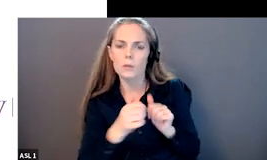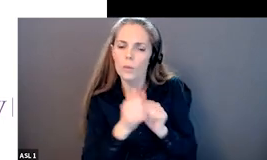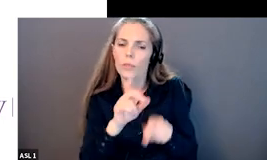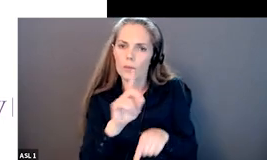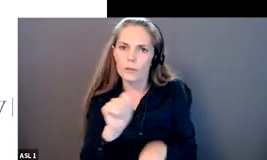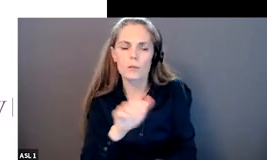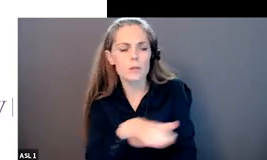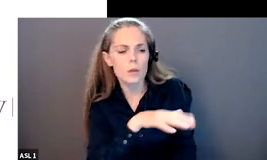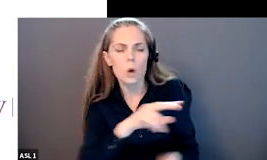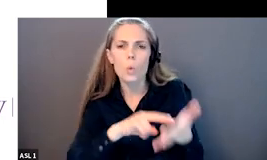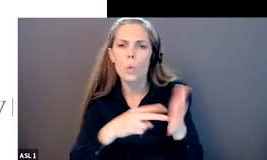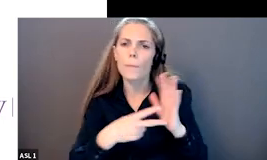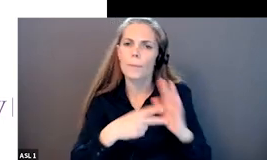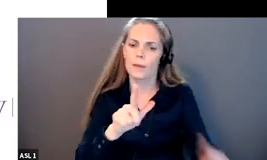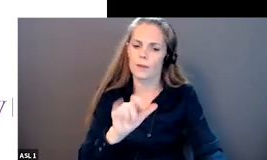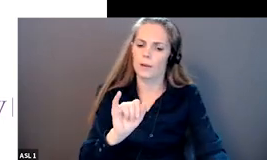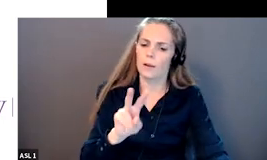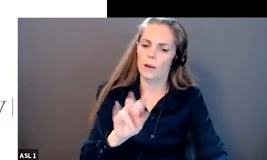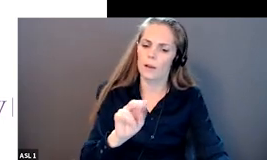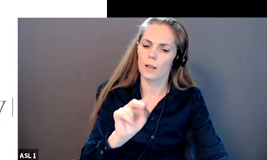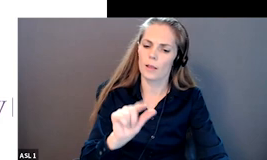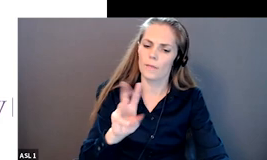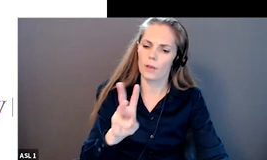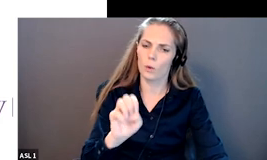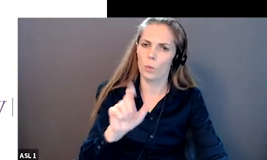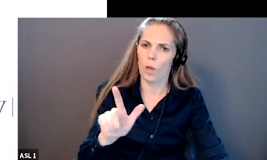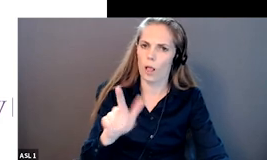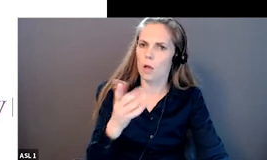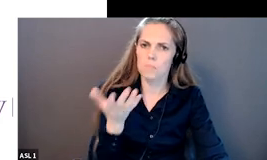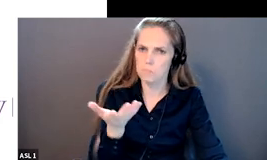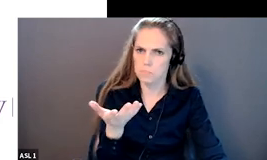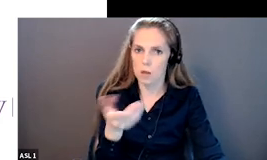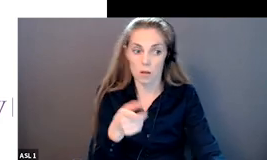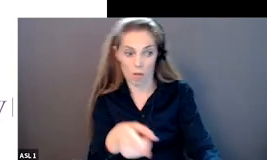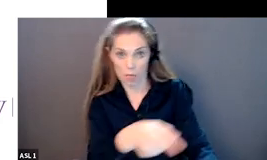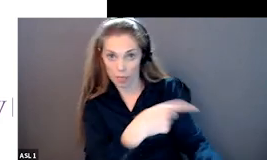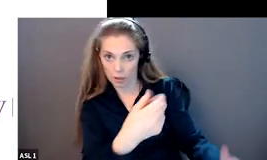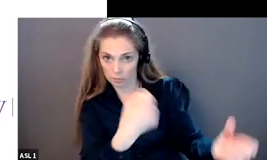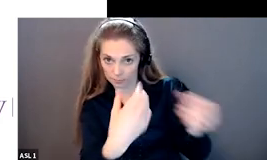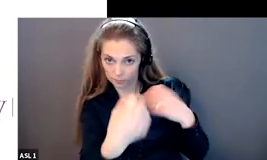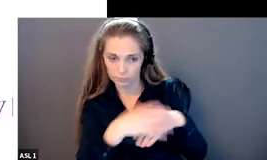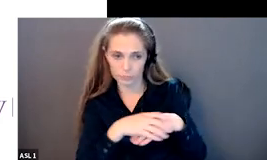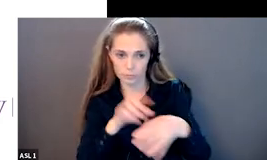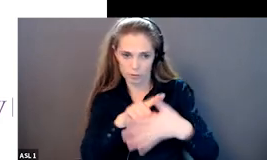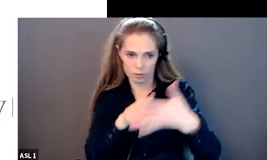came up with a few answers firstly it meant knowing themselves and their goals